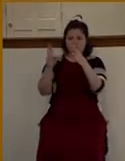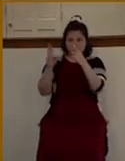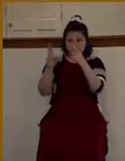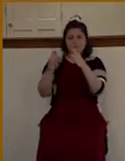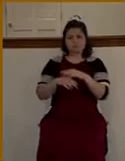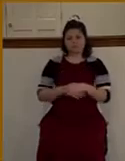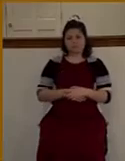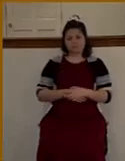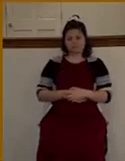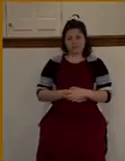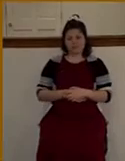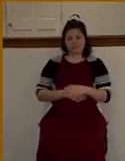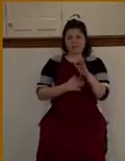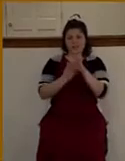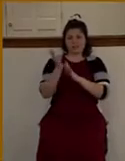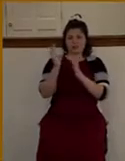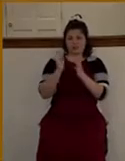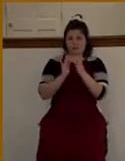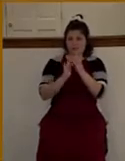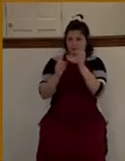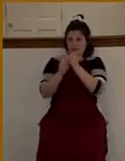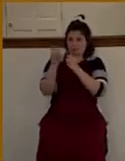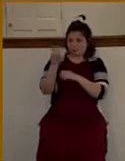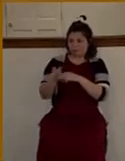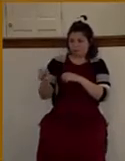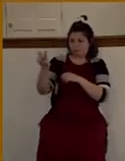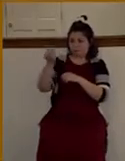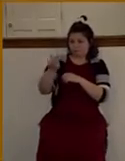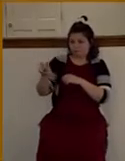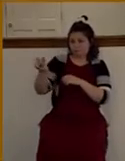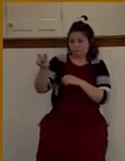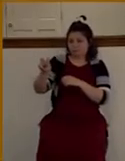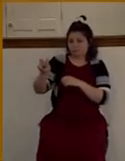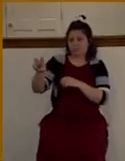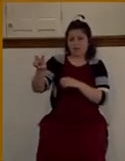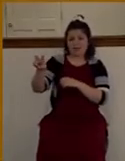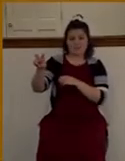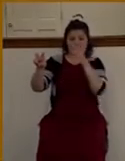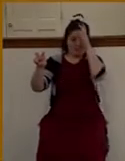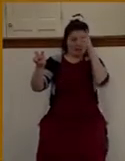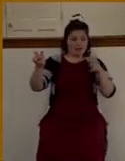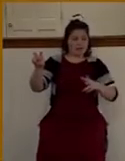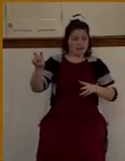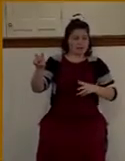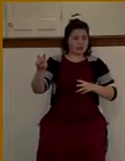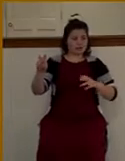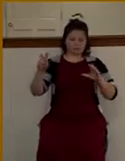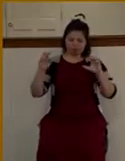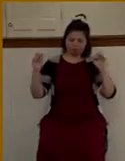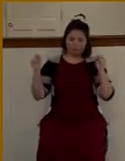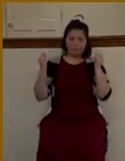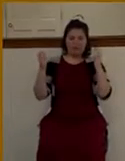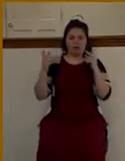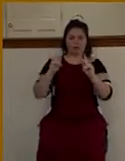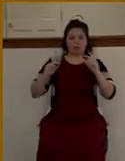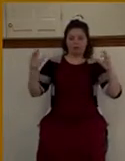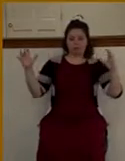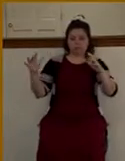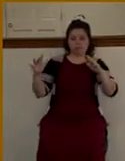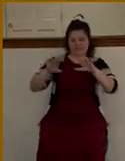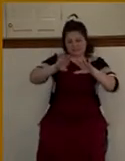Jesus was on his journey to Jerusalem. This man runs through the crowd. He kind of pushes through the crowd. He doesn't really care what other people think.